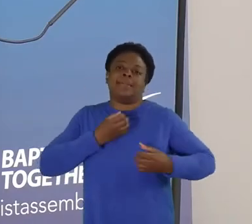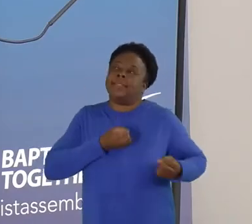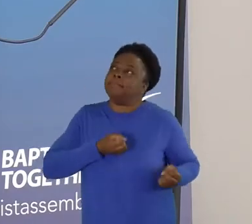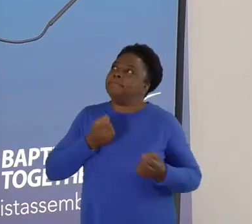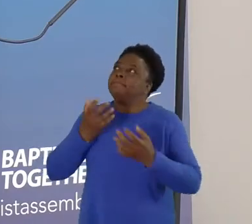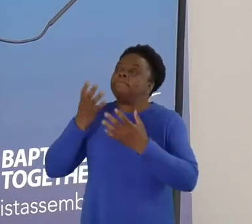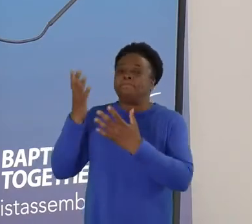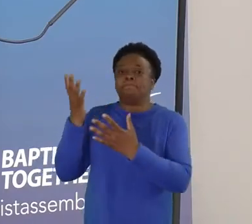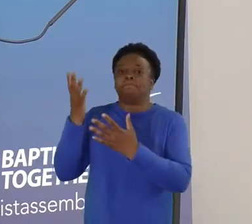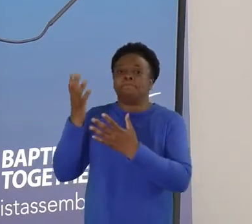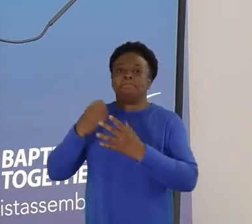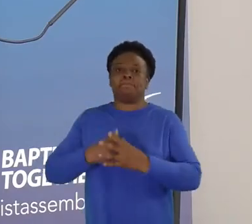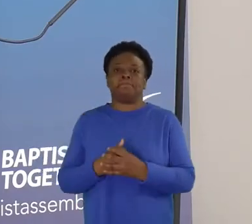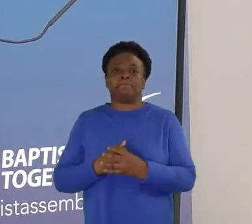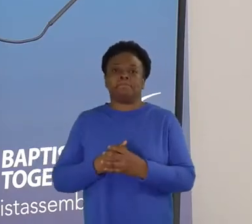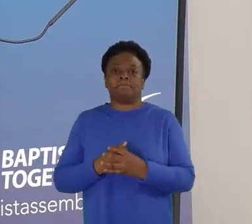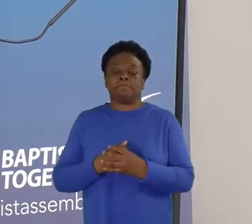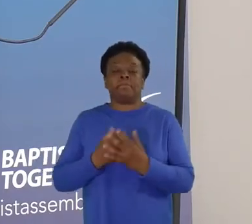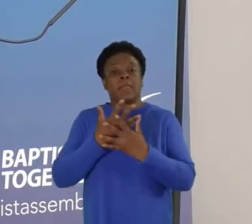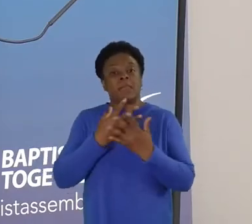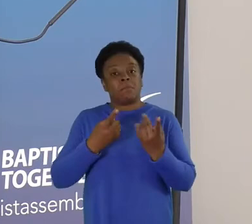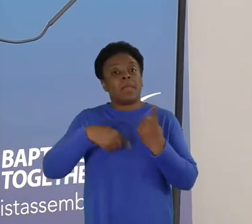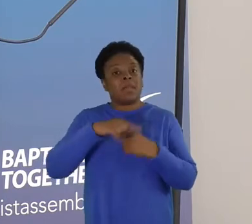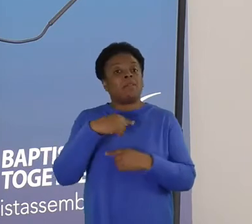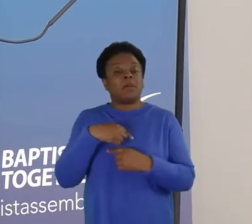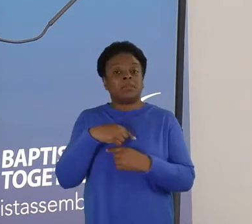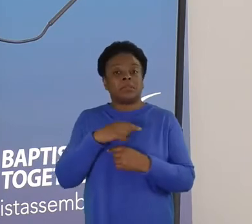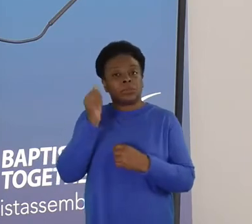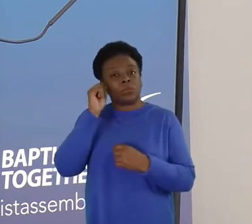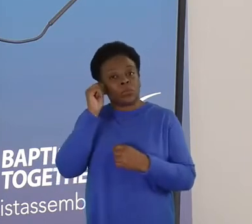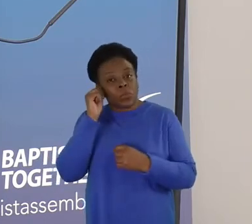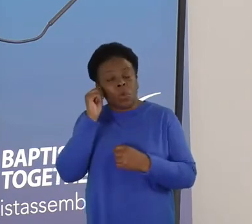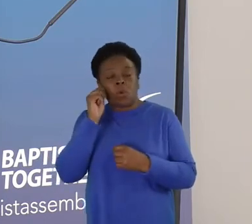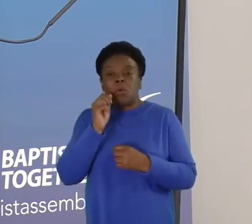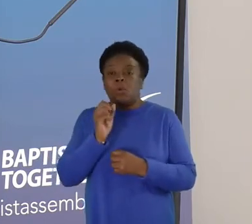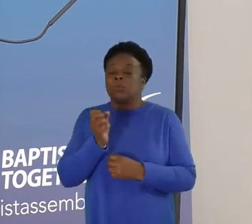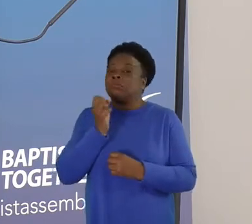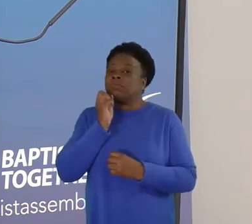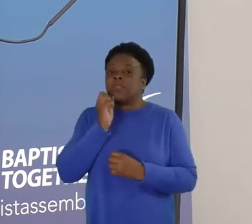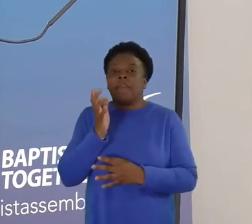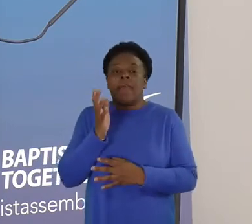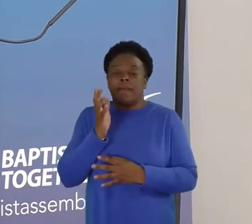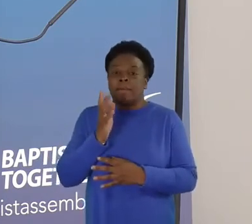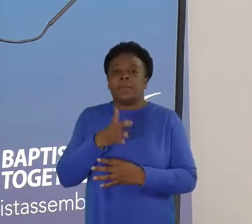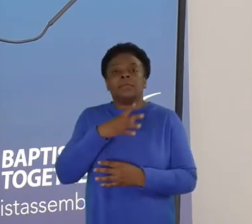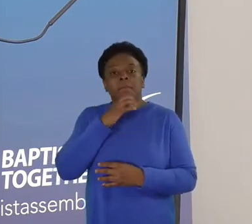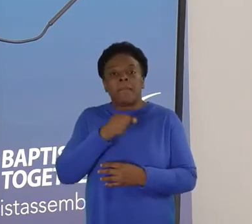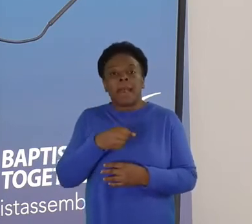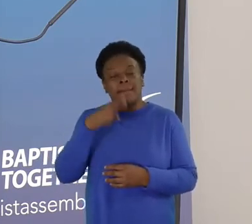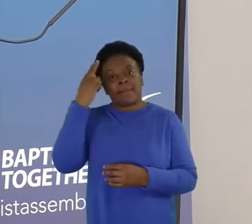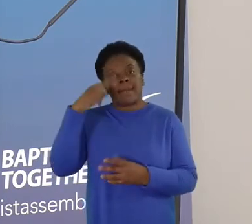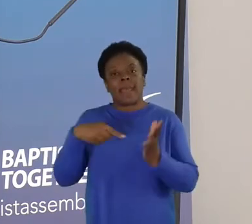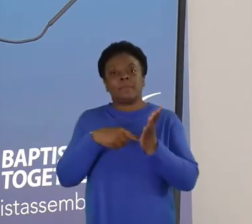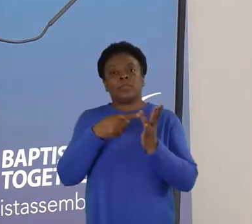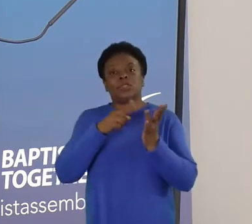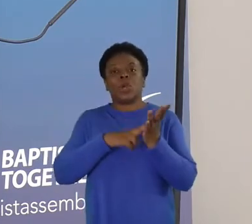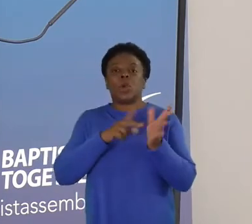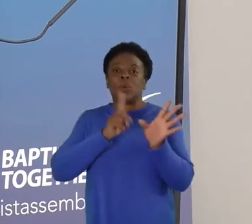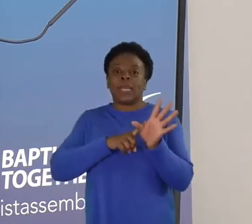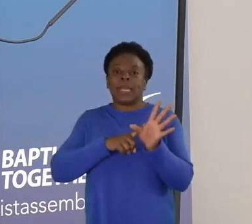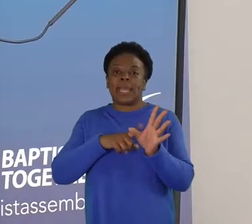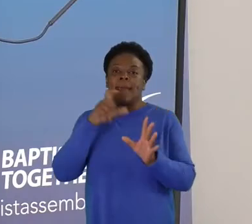Many of us will be familiar with the story that Tony Campolo often shares about a preacher he once heard contrasting